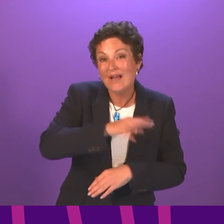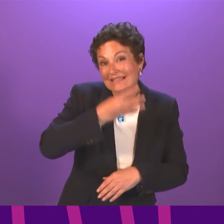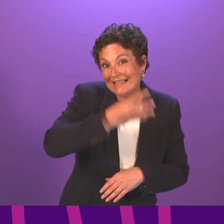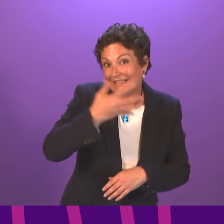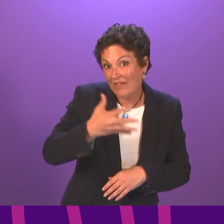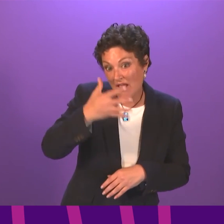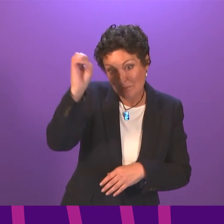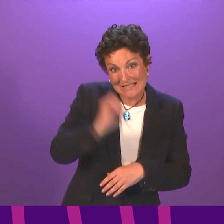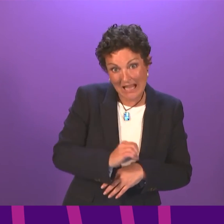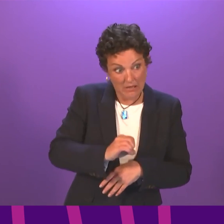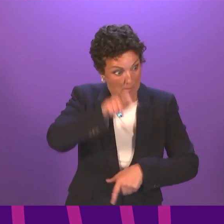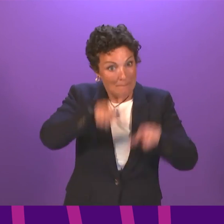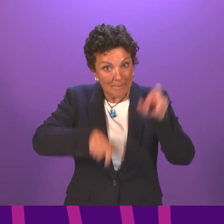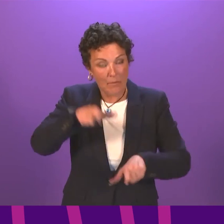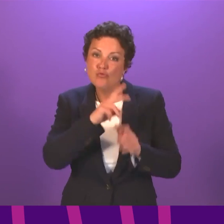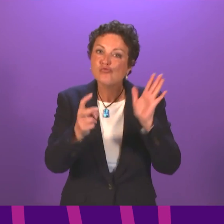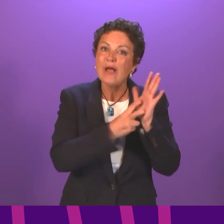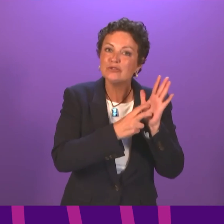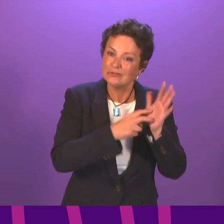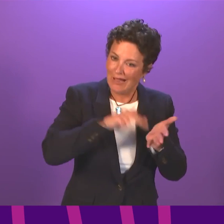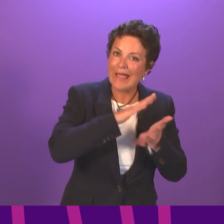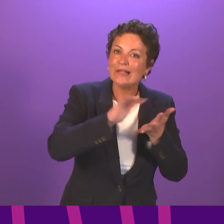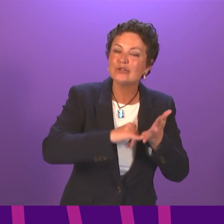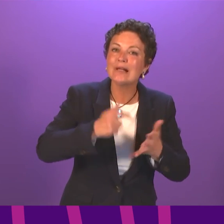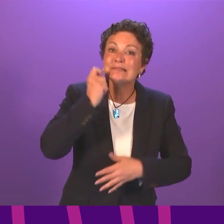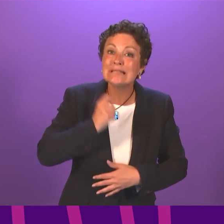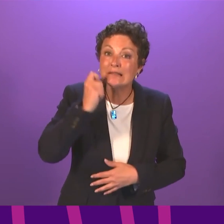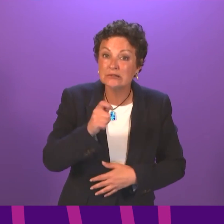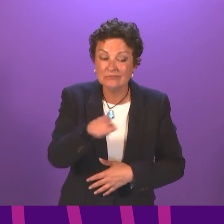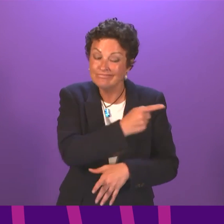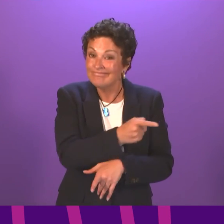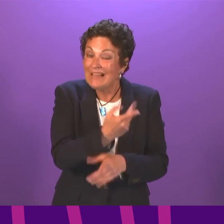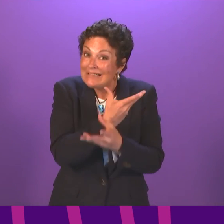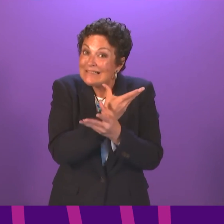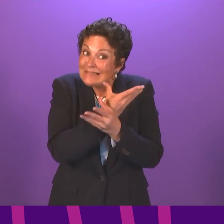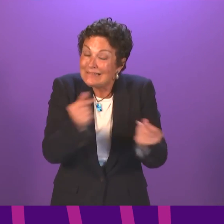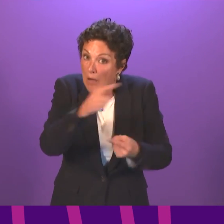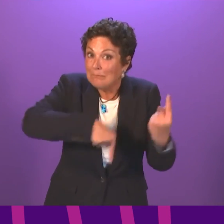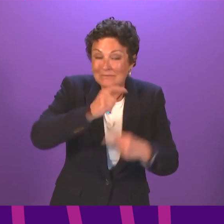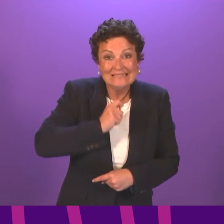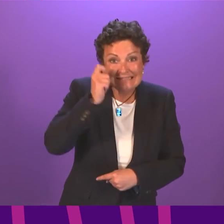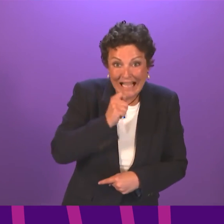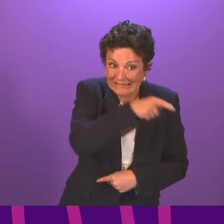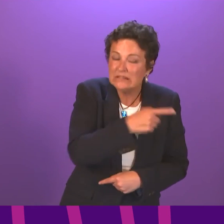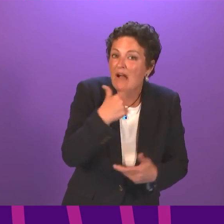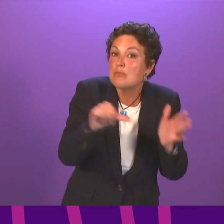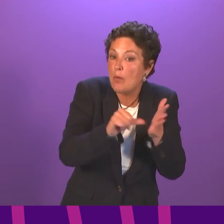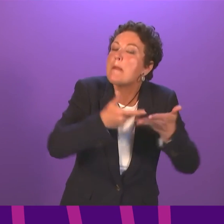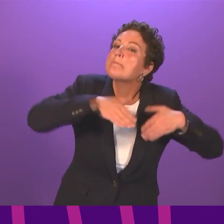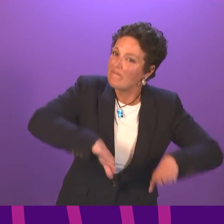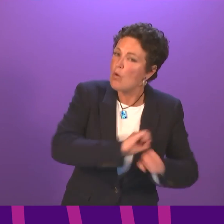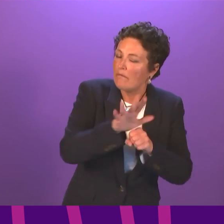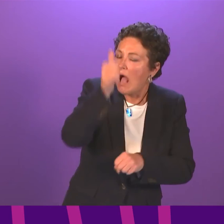% of the population. But there are pressures there. Some of them are COVID related. Some of them undoubtedly predate COVID. And through